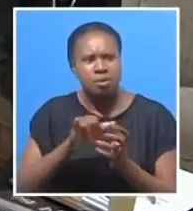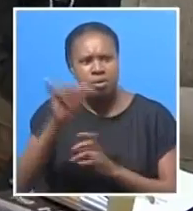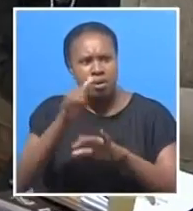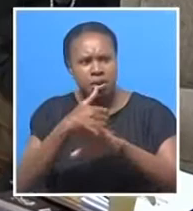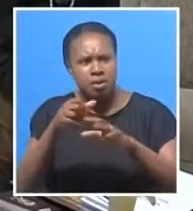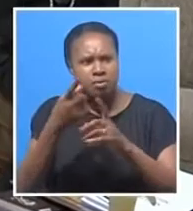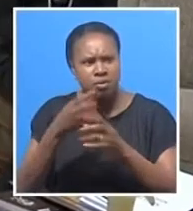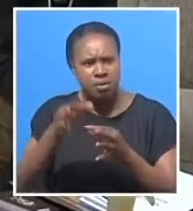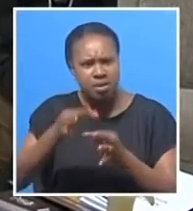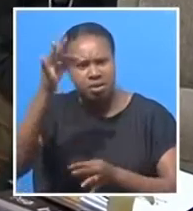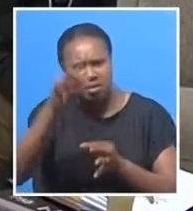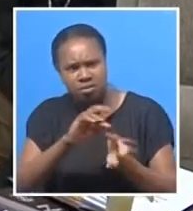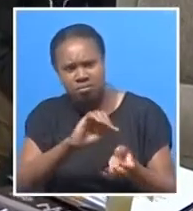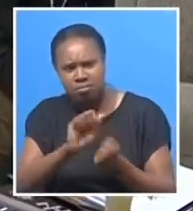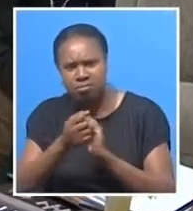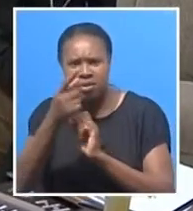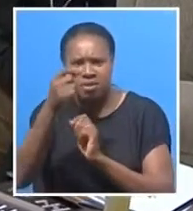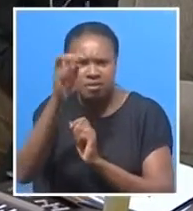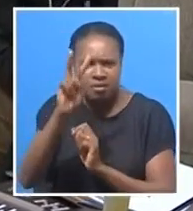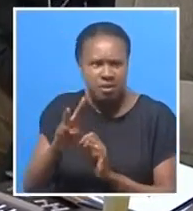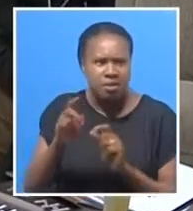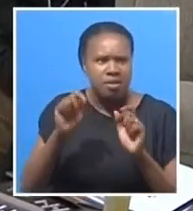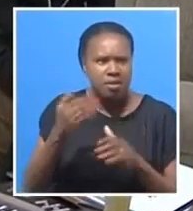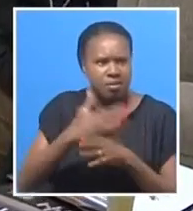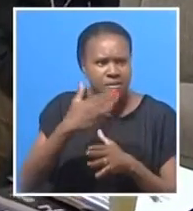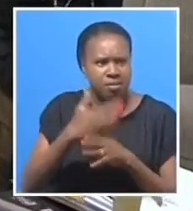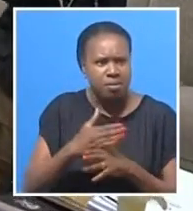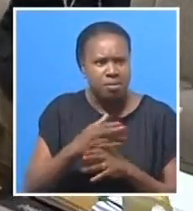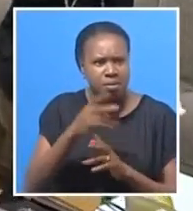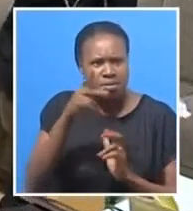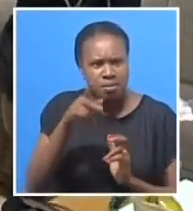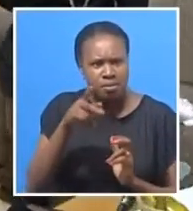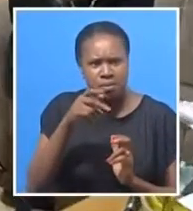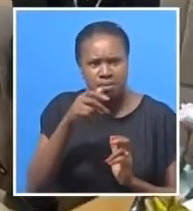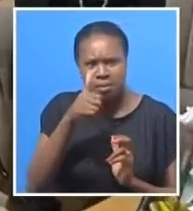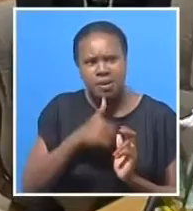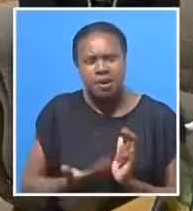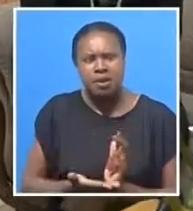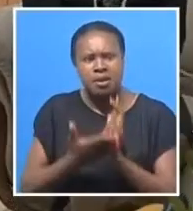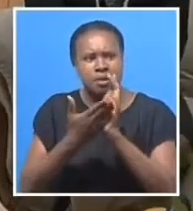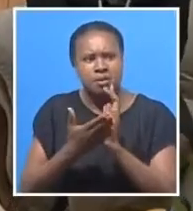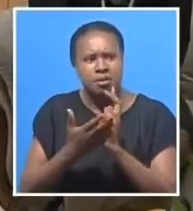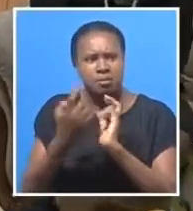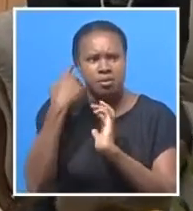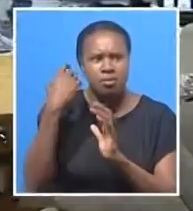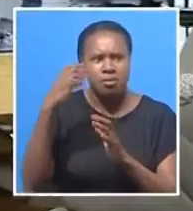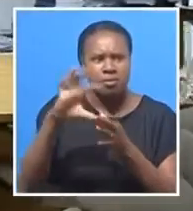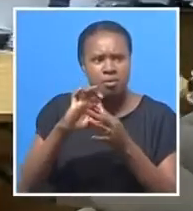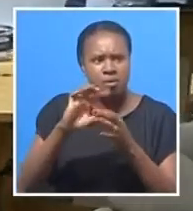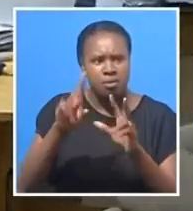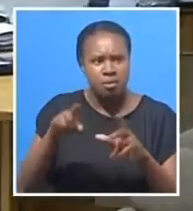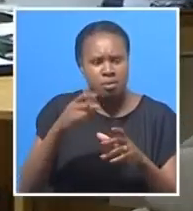from radio to television and currently employed as a personal assistant to the Home Affairs Minister.